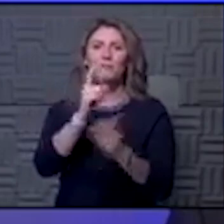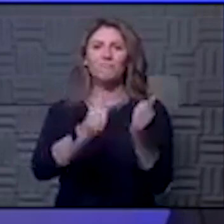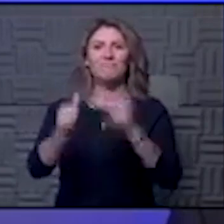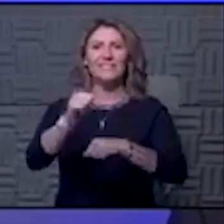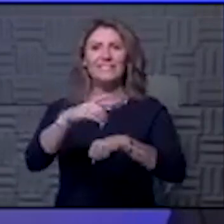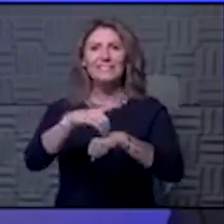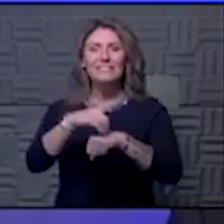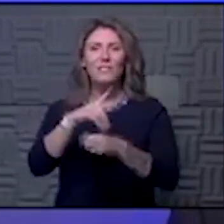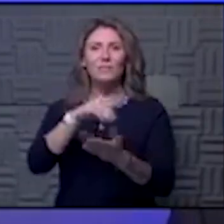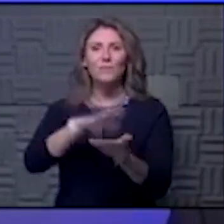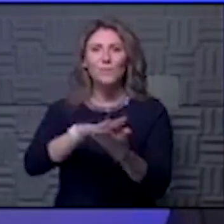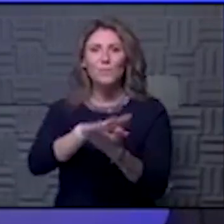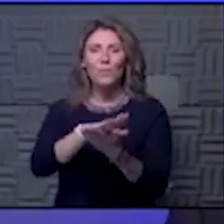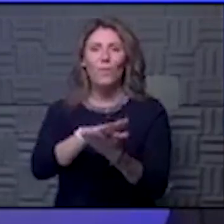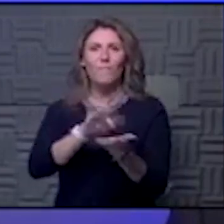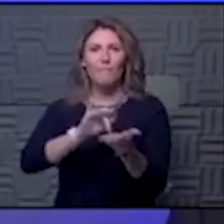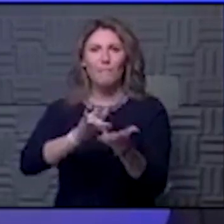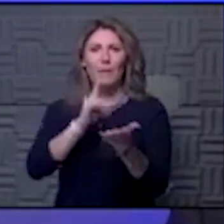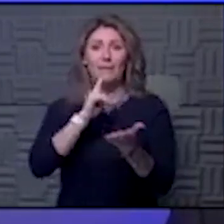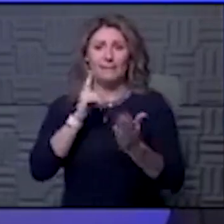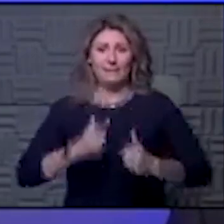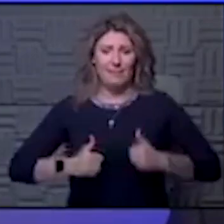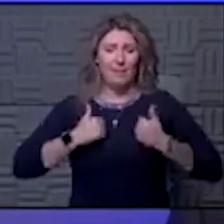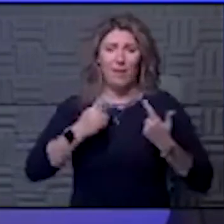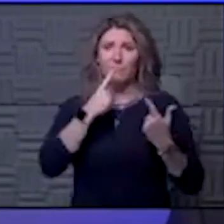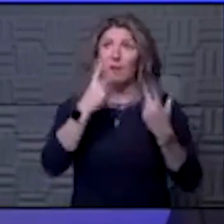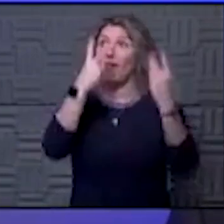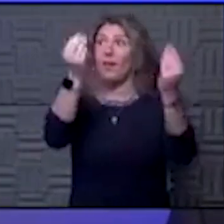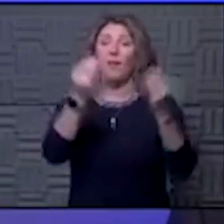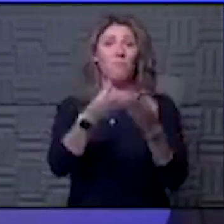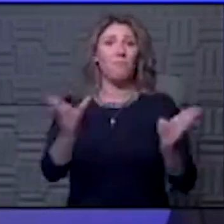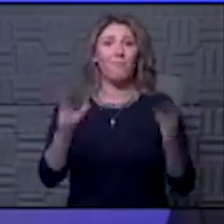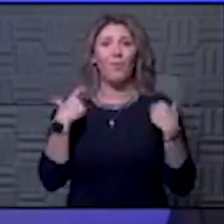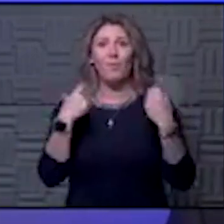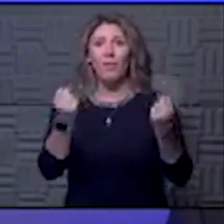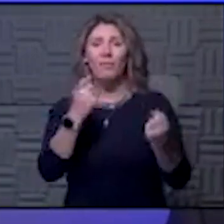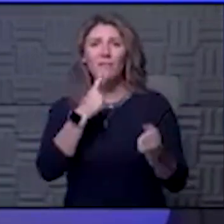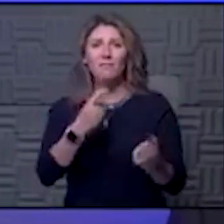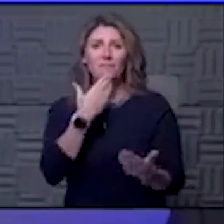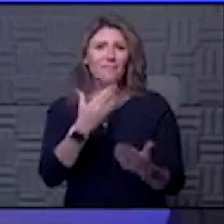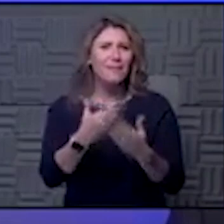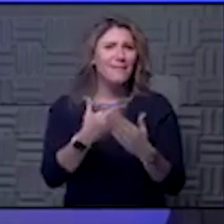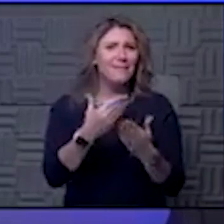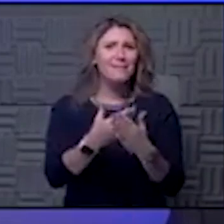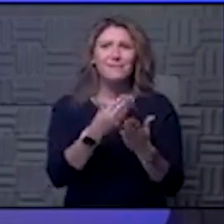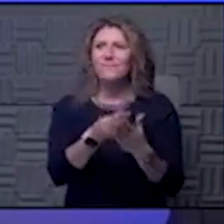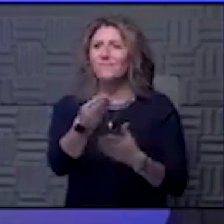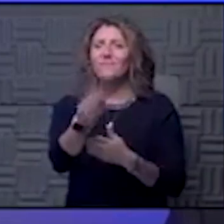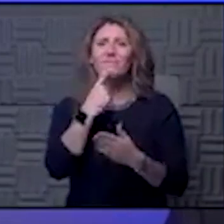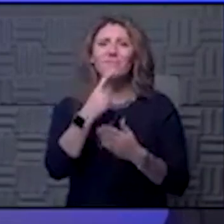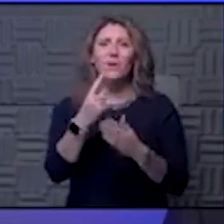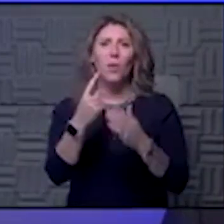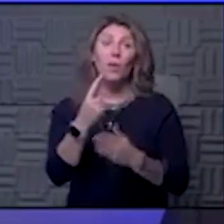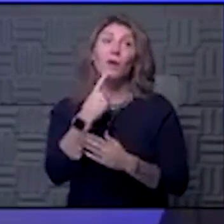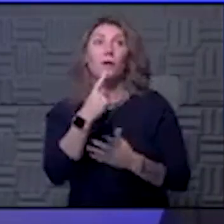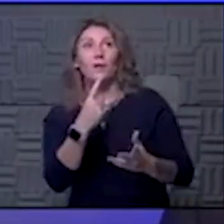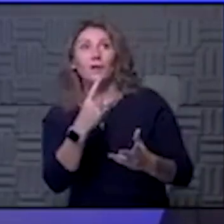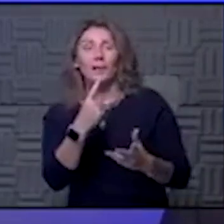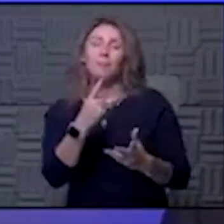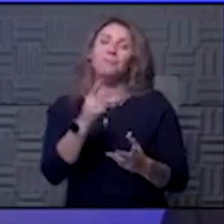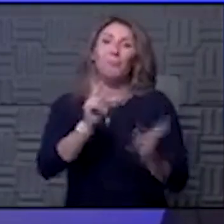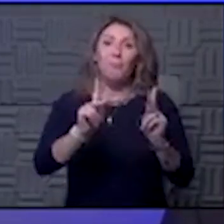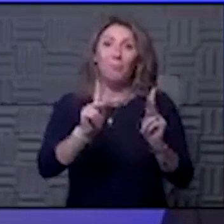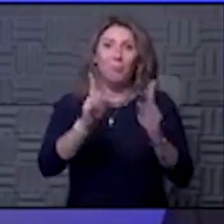of the School of Medicine and whose life has been in public health and has been one of the best funded men in America, best funded persons in